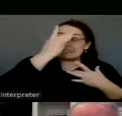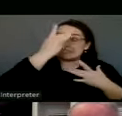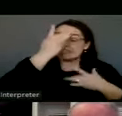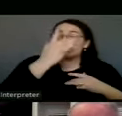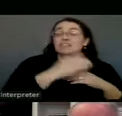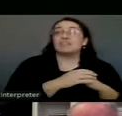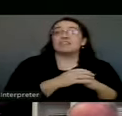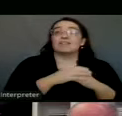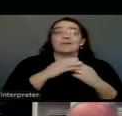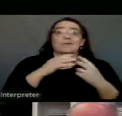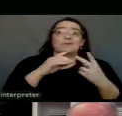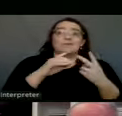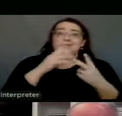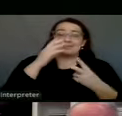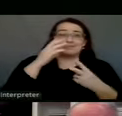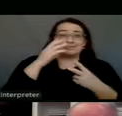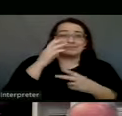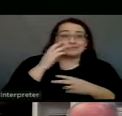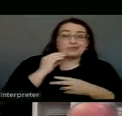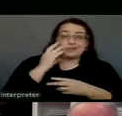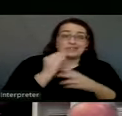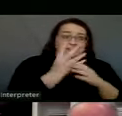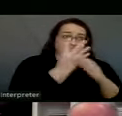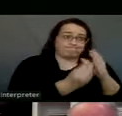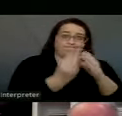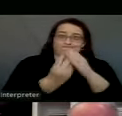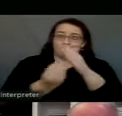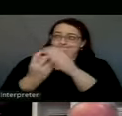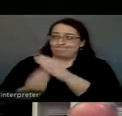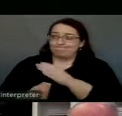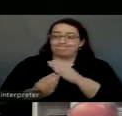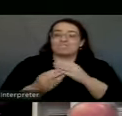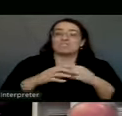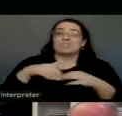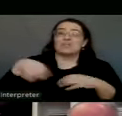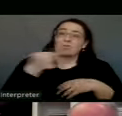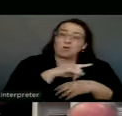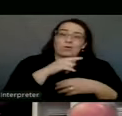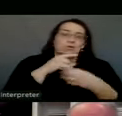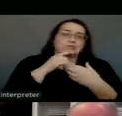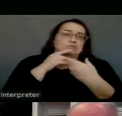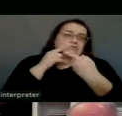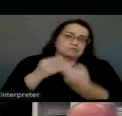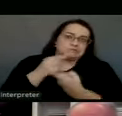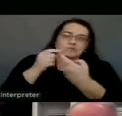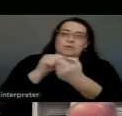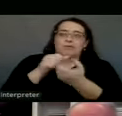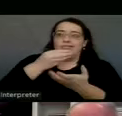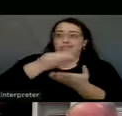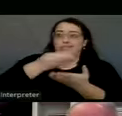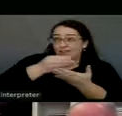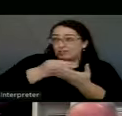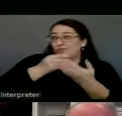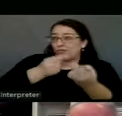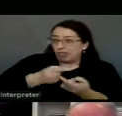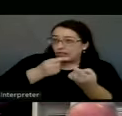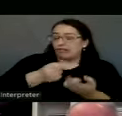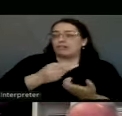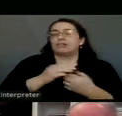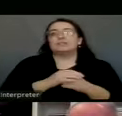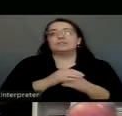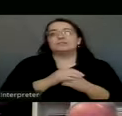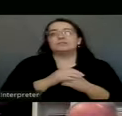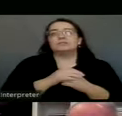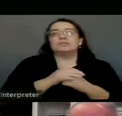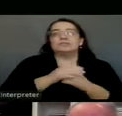experienced death in their family, those who are dealing with economic struggles. Father,